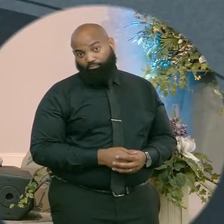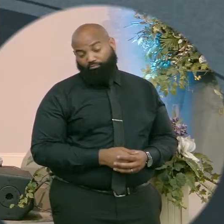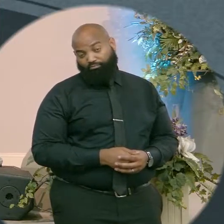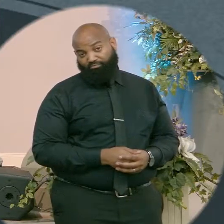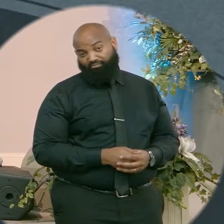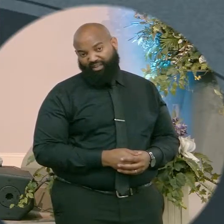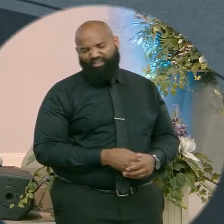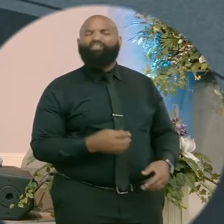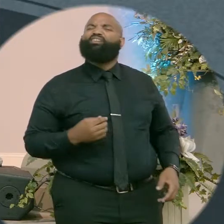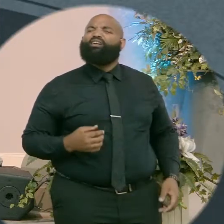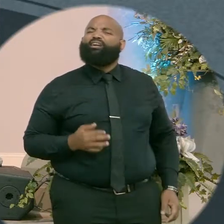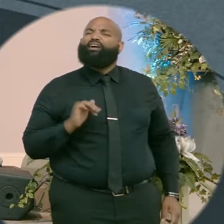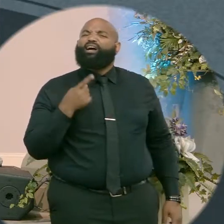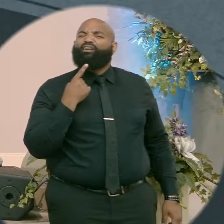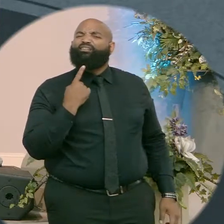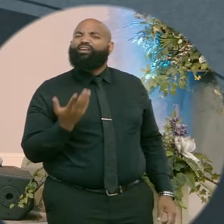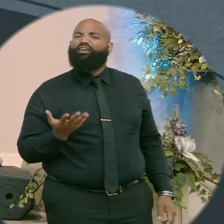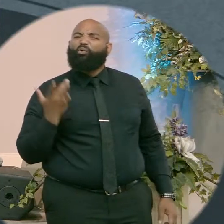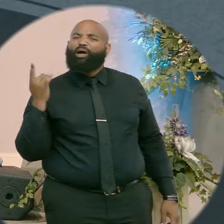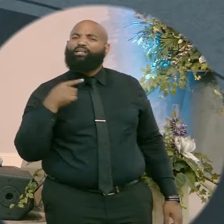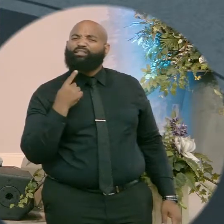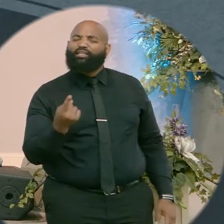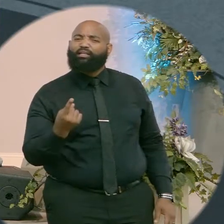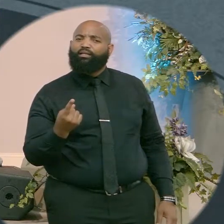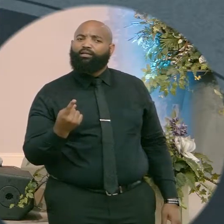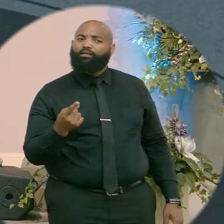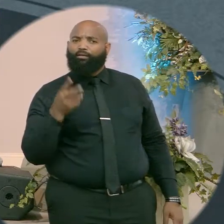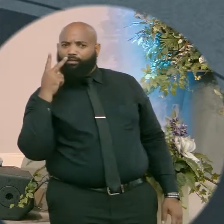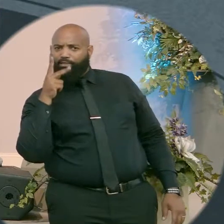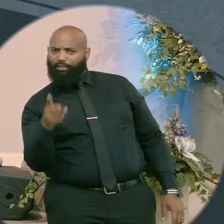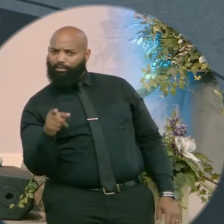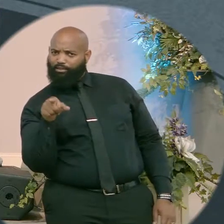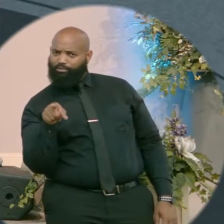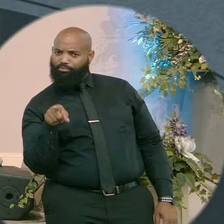And you can say, how can you say that? Ain't no fruit on the tree.